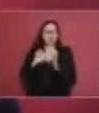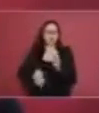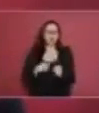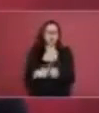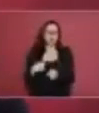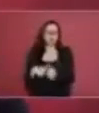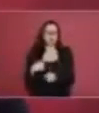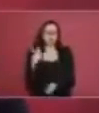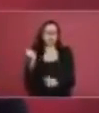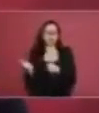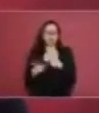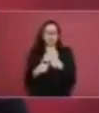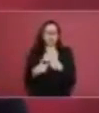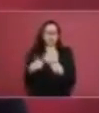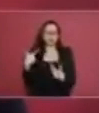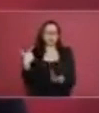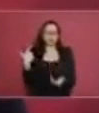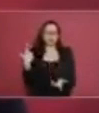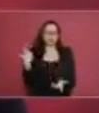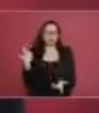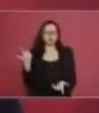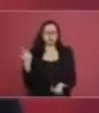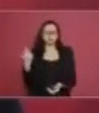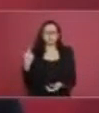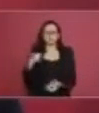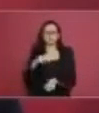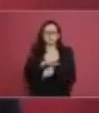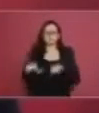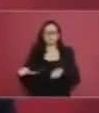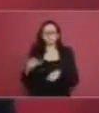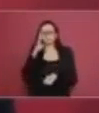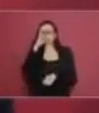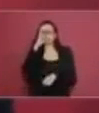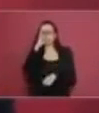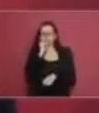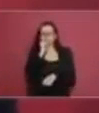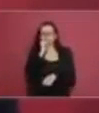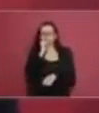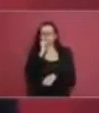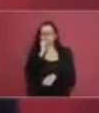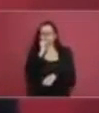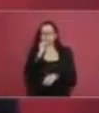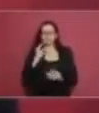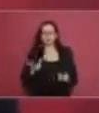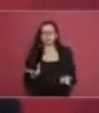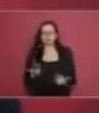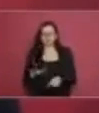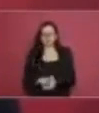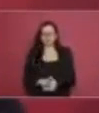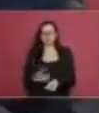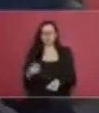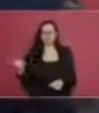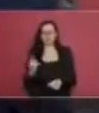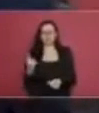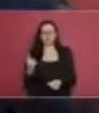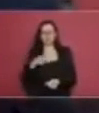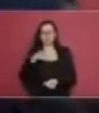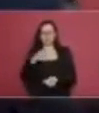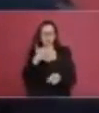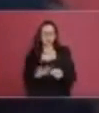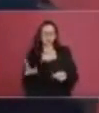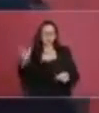quota that if a person was poor and they had a problem they couldn't even afford to have a operation